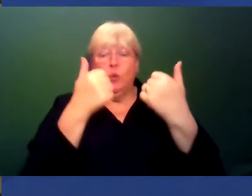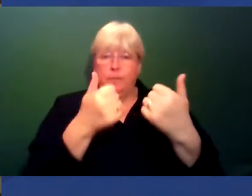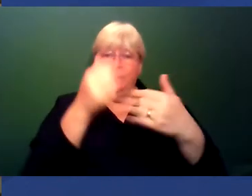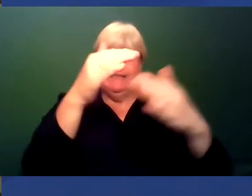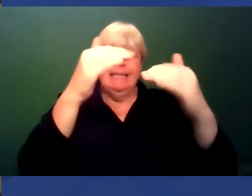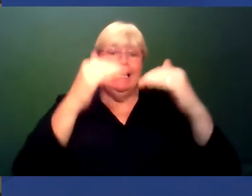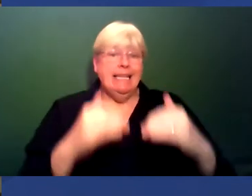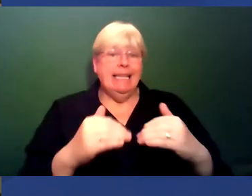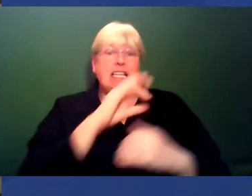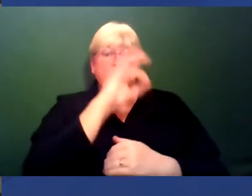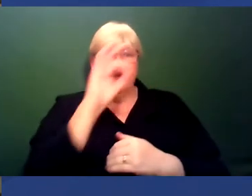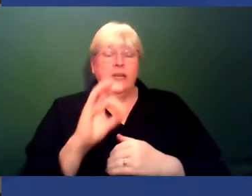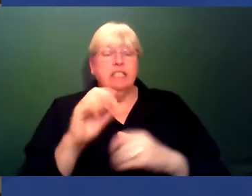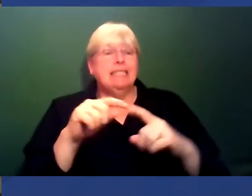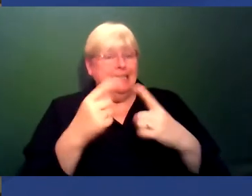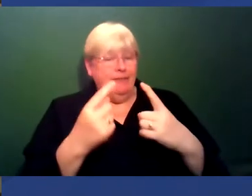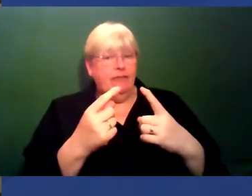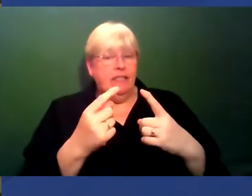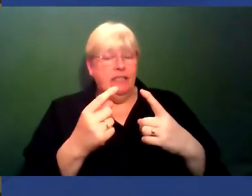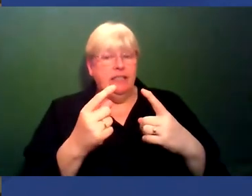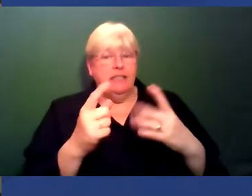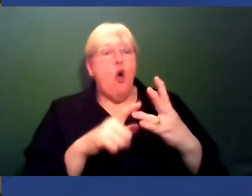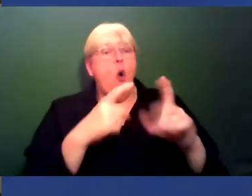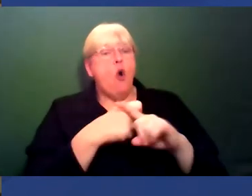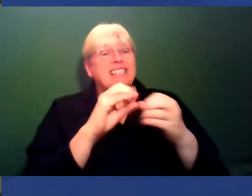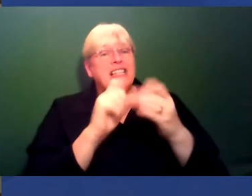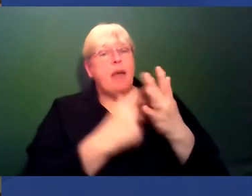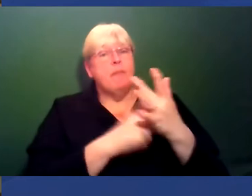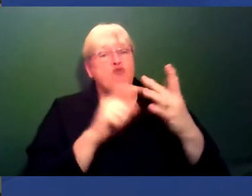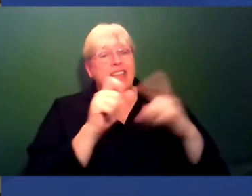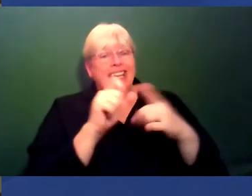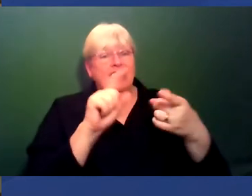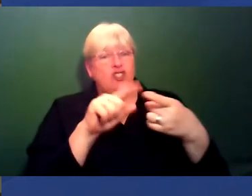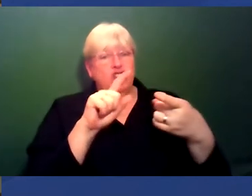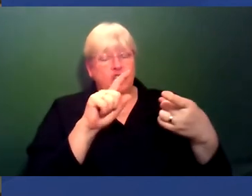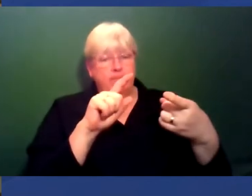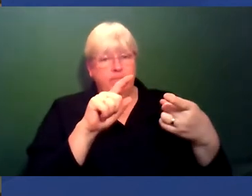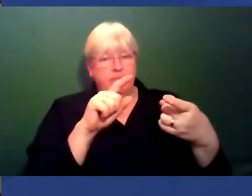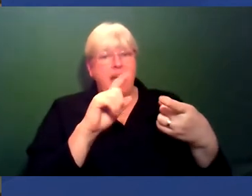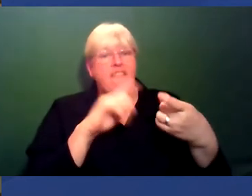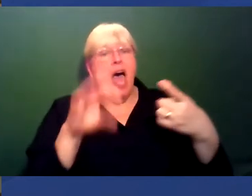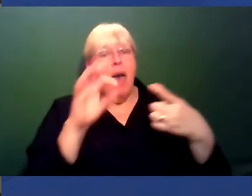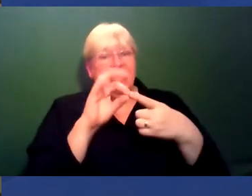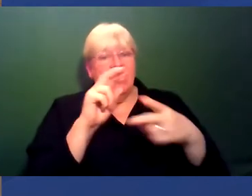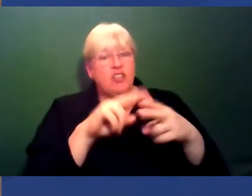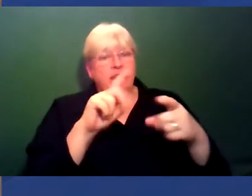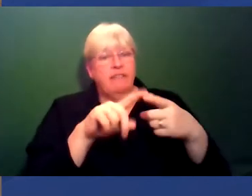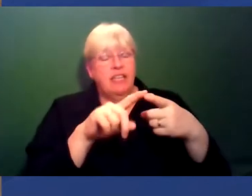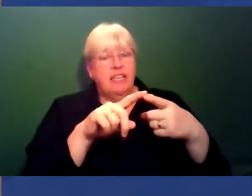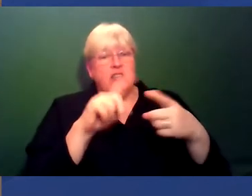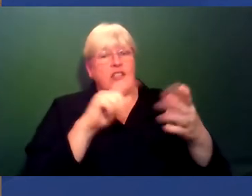question is slightly different. Oxbridge have application fees for PhD applications. Oh, God.